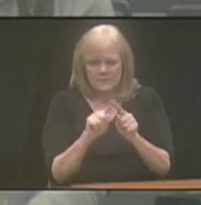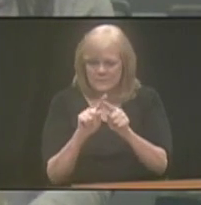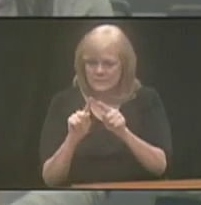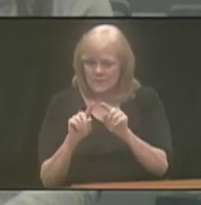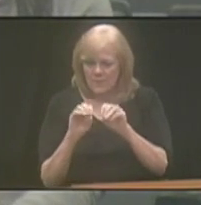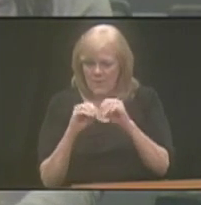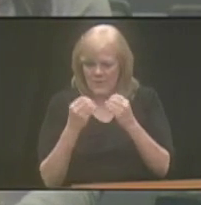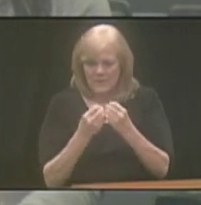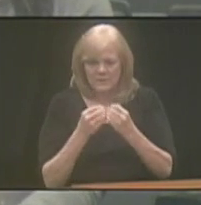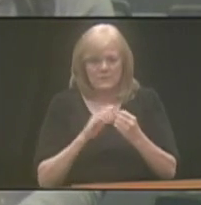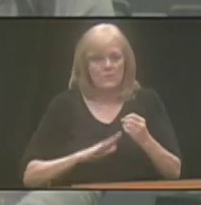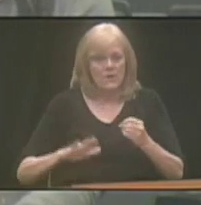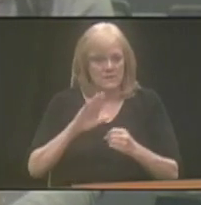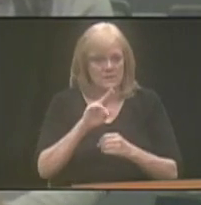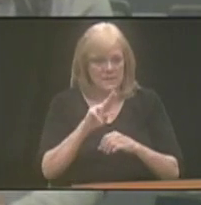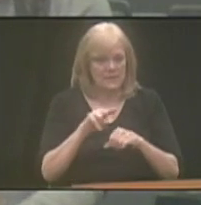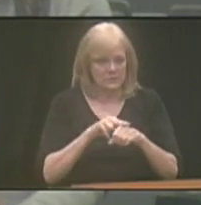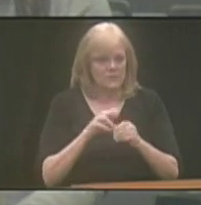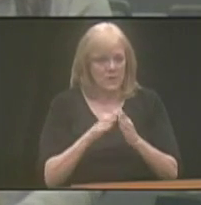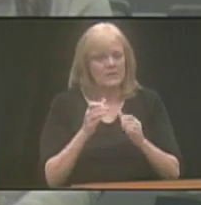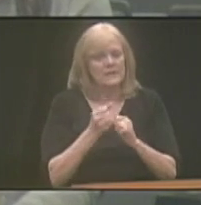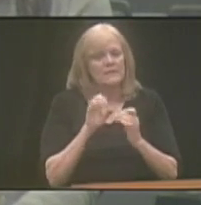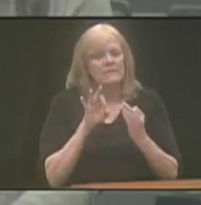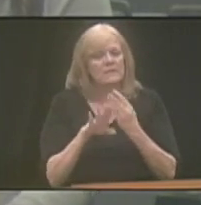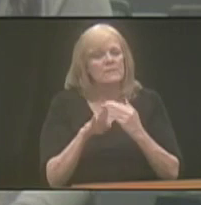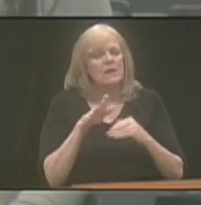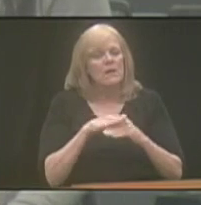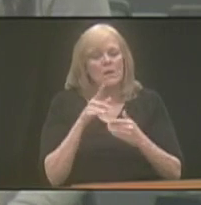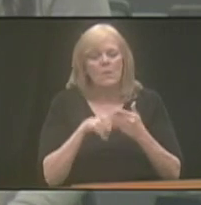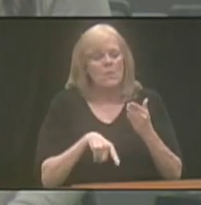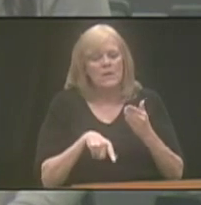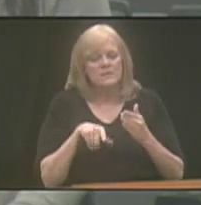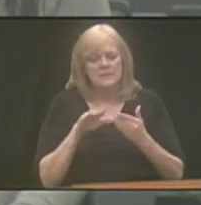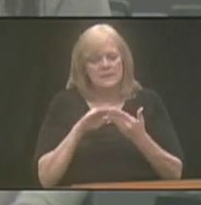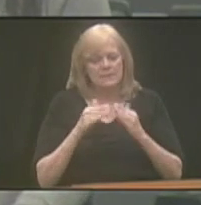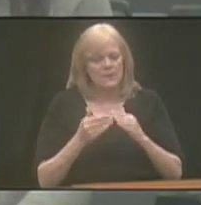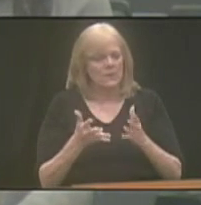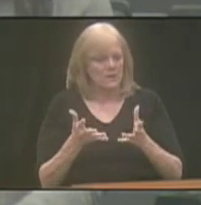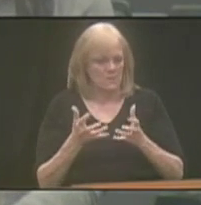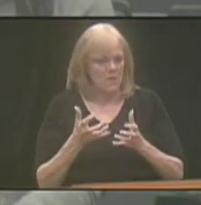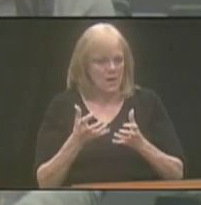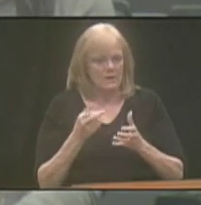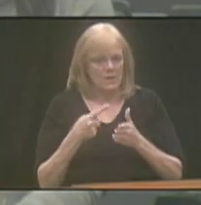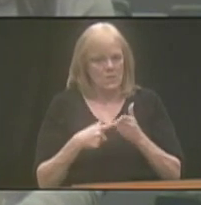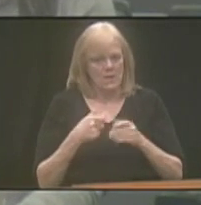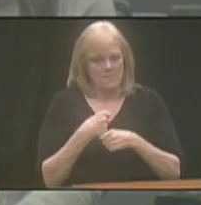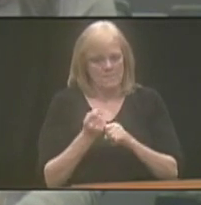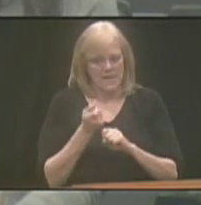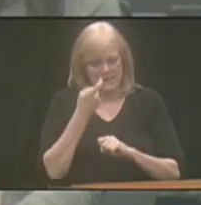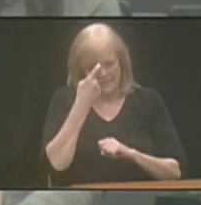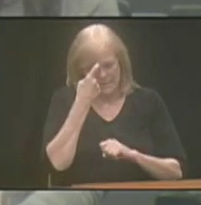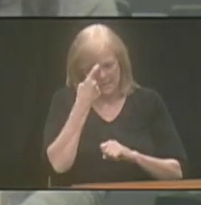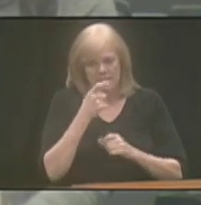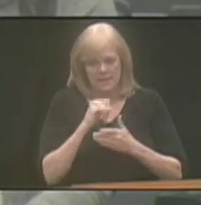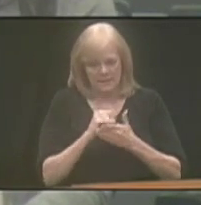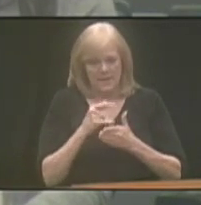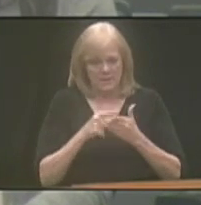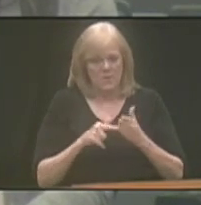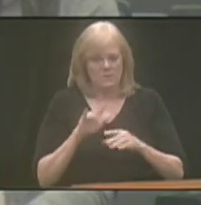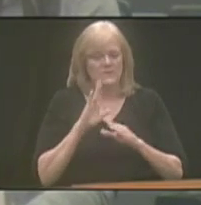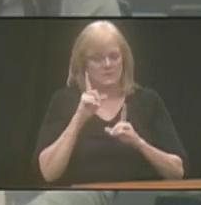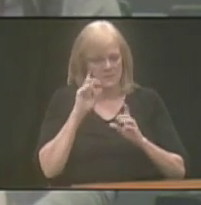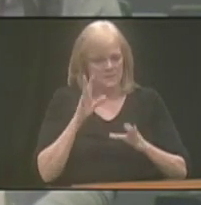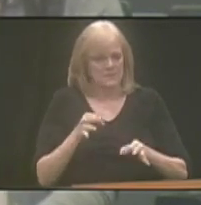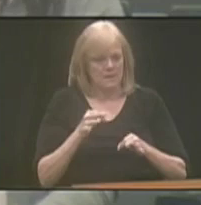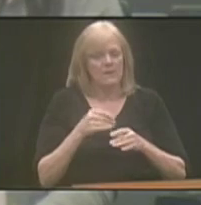state of Nebraska and nationwide to get feedback on what does the community want? Right. And what makes sense. And this is what was